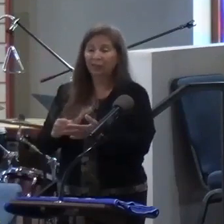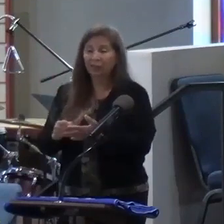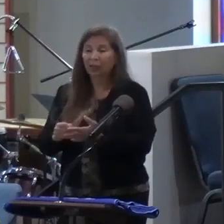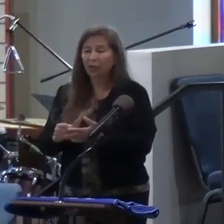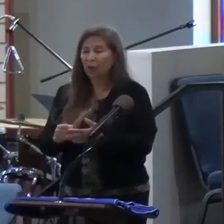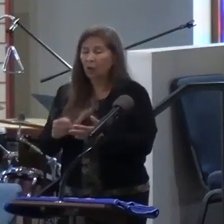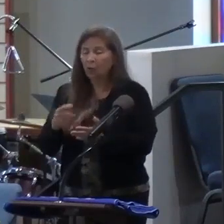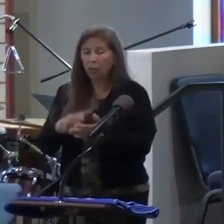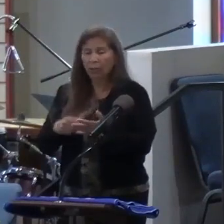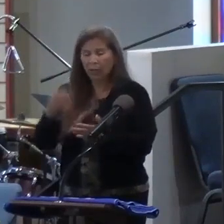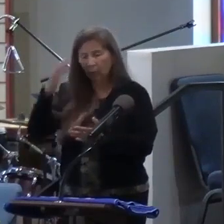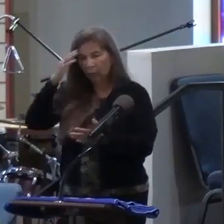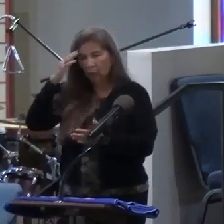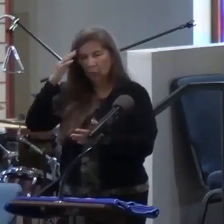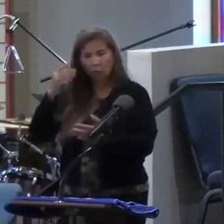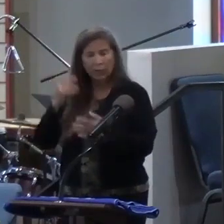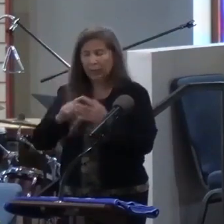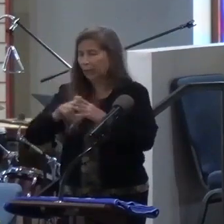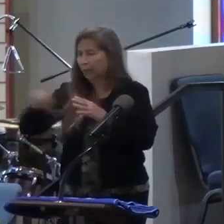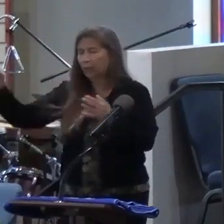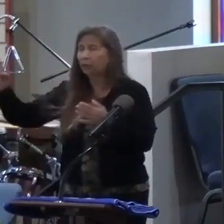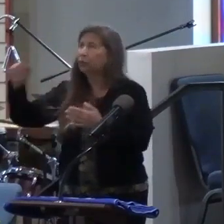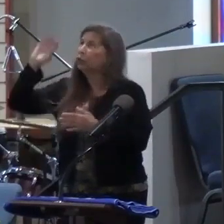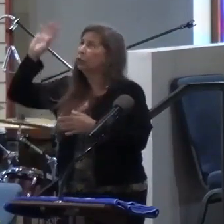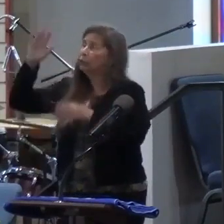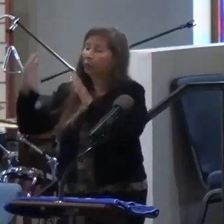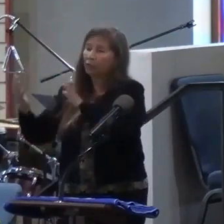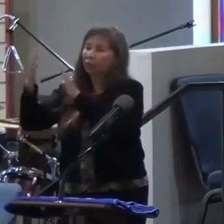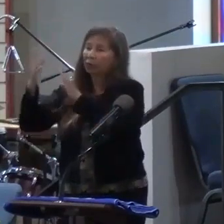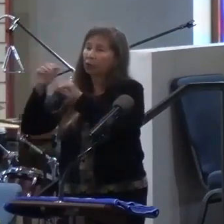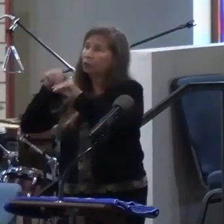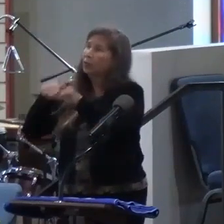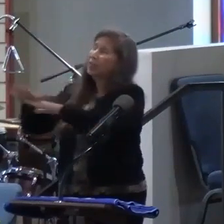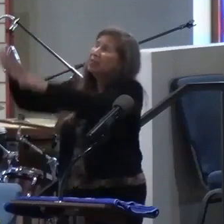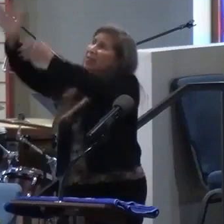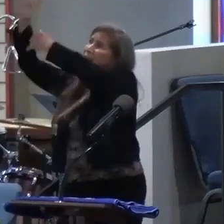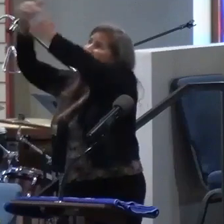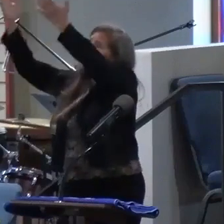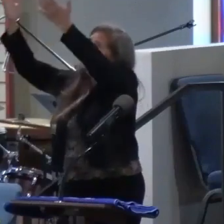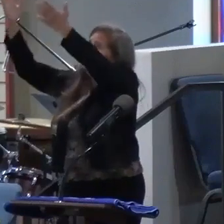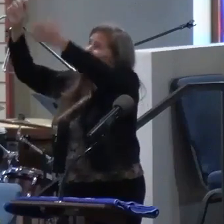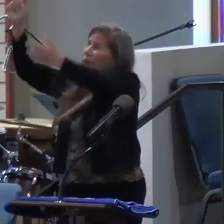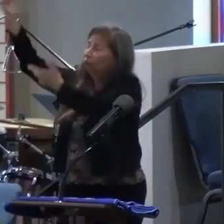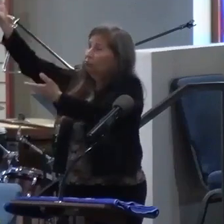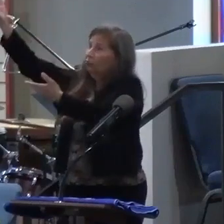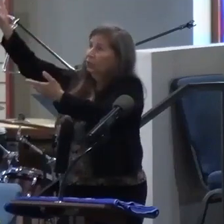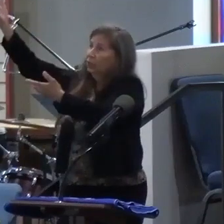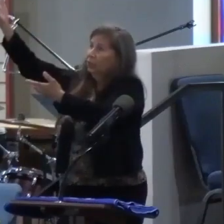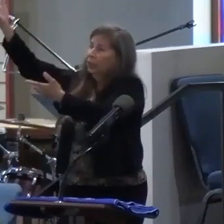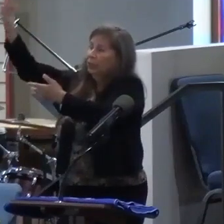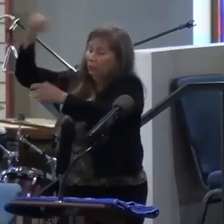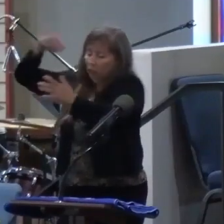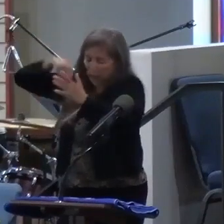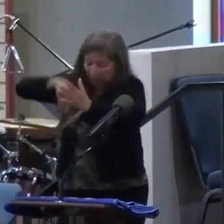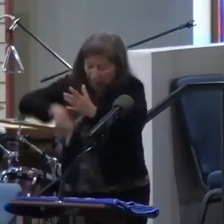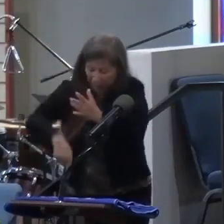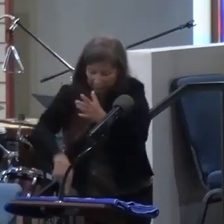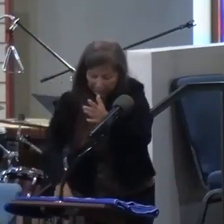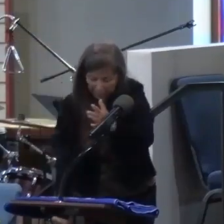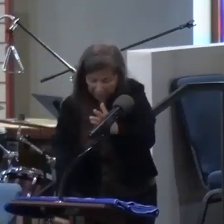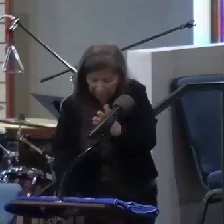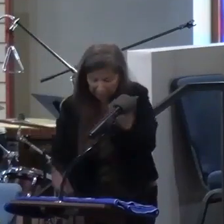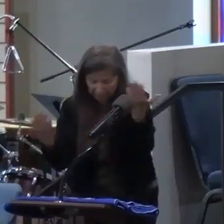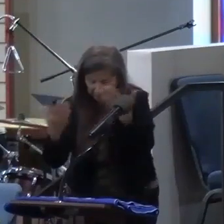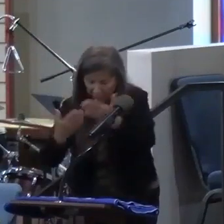with what I know, where can I flee from your presence? Because if I go up to the highest of heavens, you're there. If I decide to go down to the deepest,